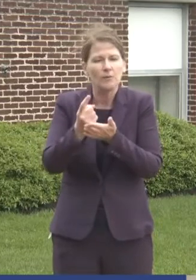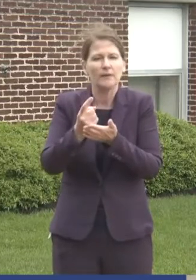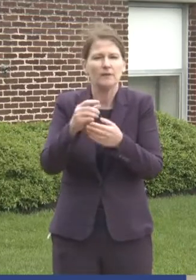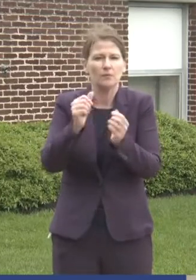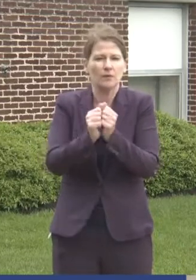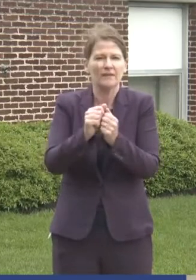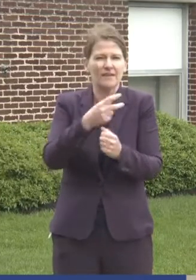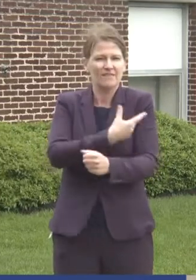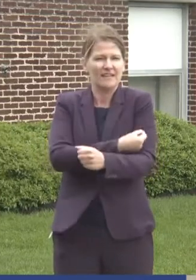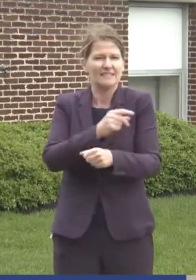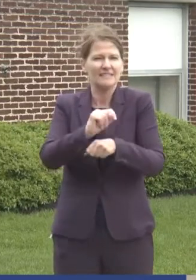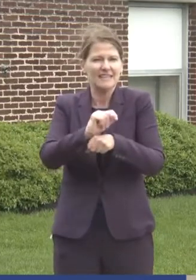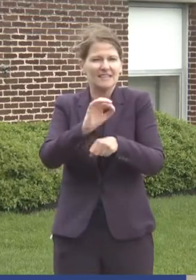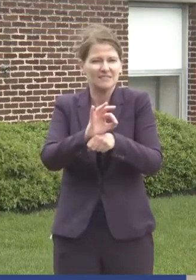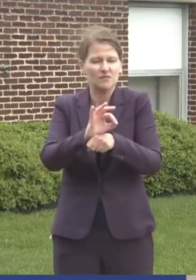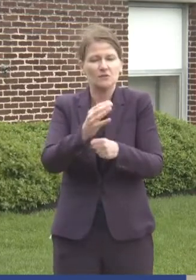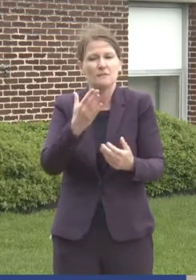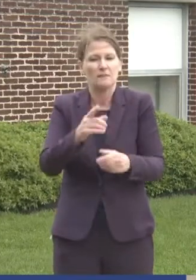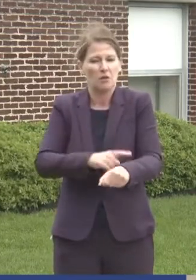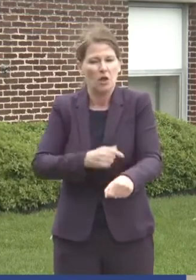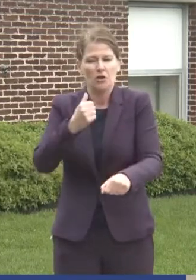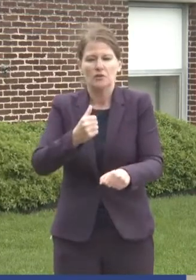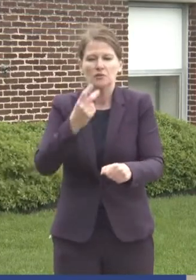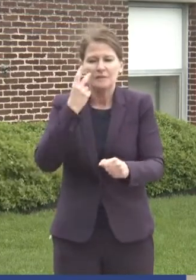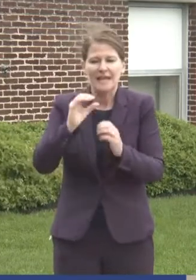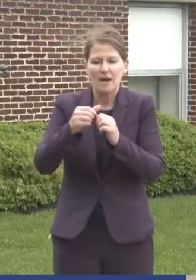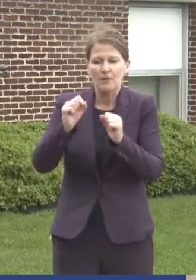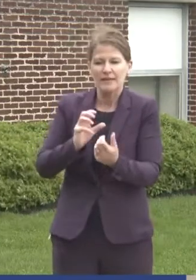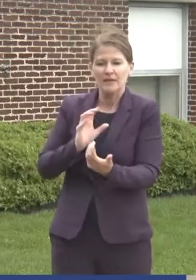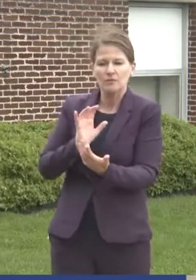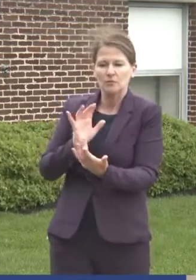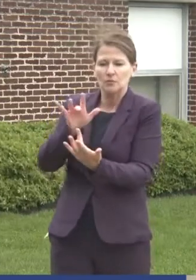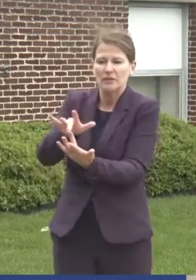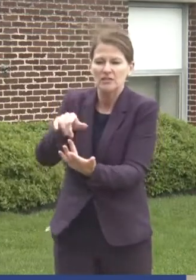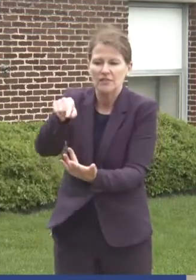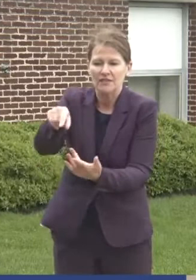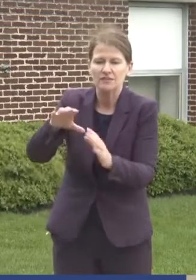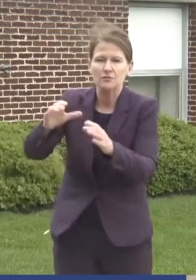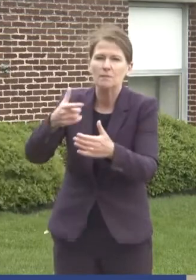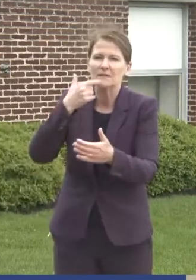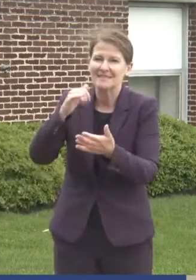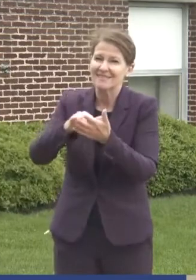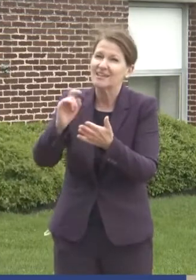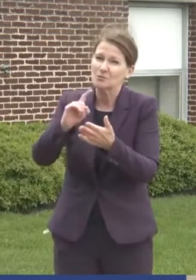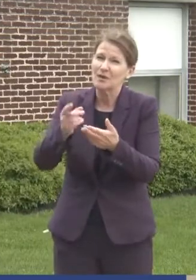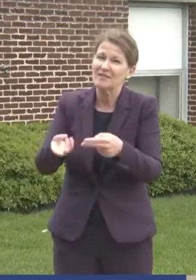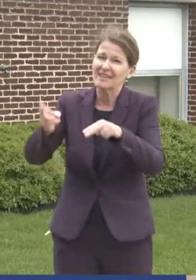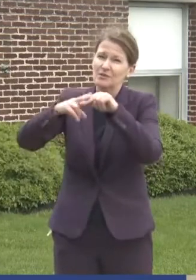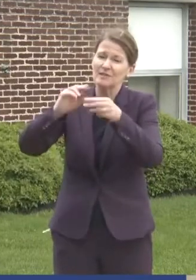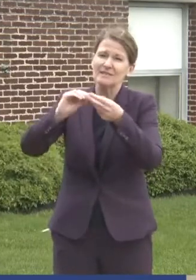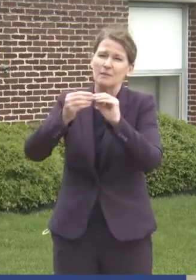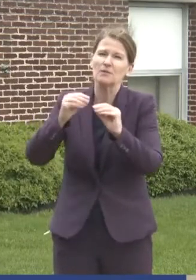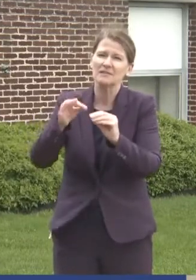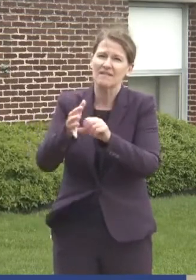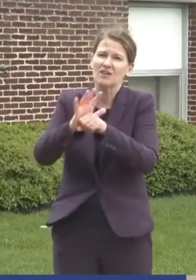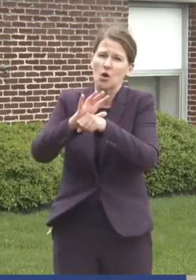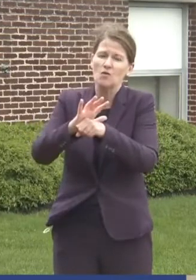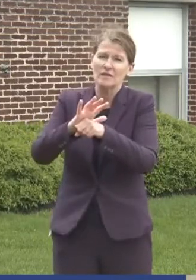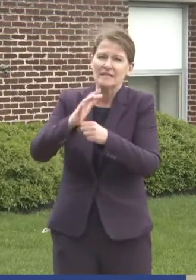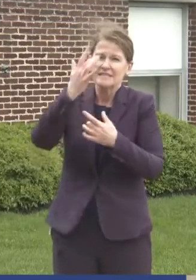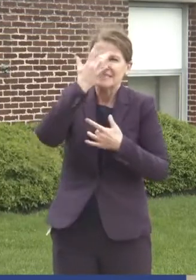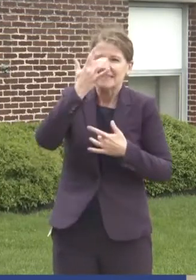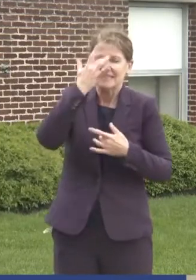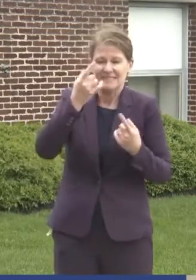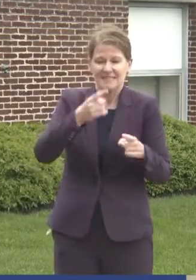longer than how we how we reach this group because that's where the the uptick in COVID cases is is happening. And so I think there's some